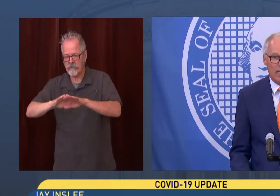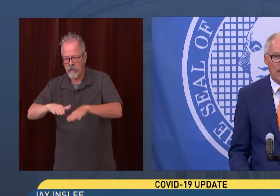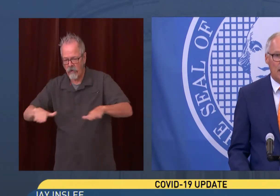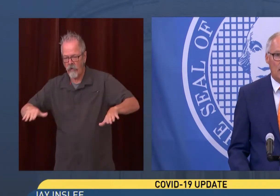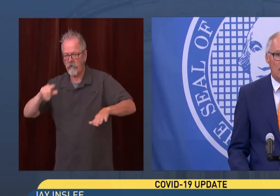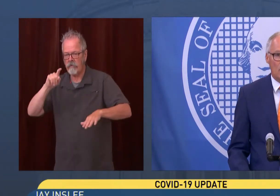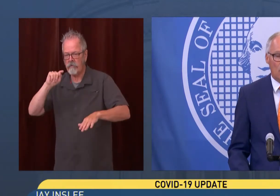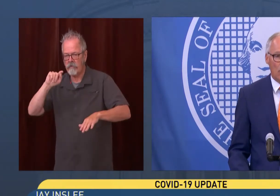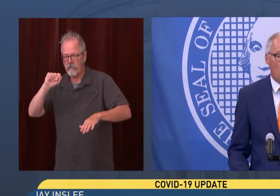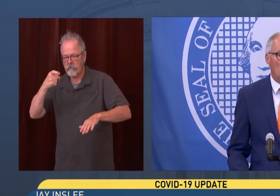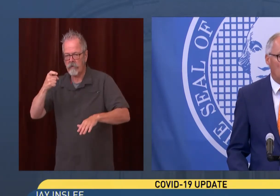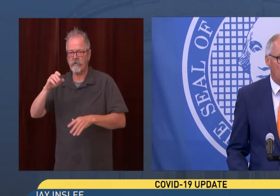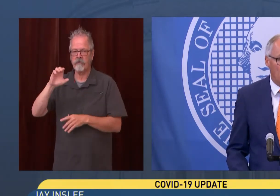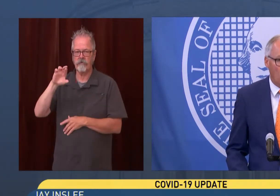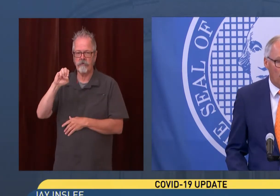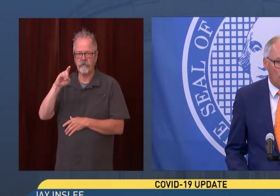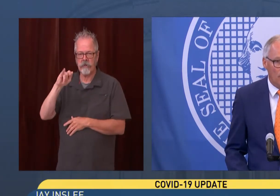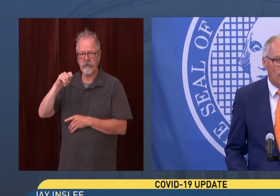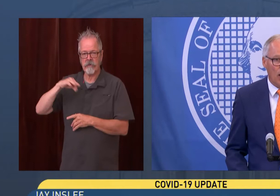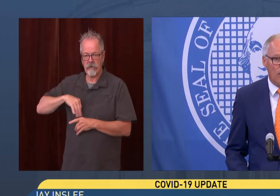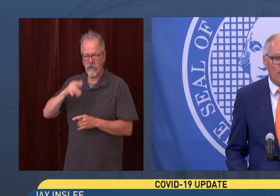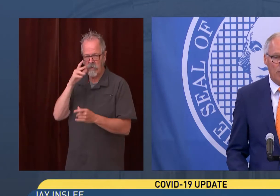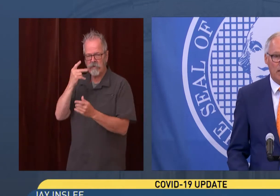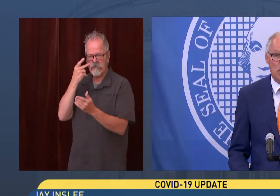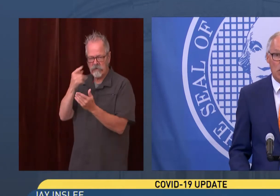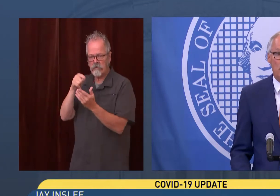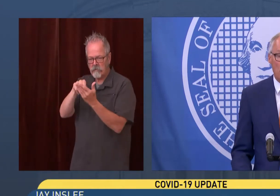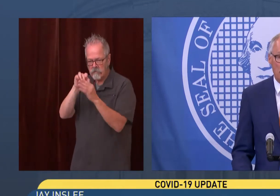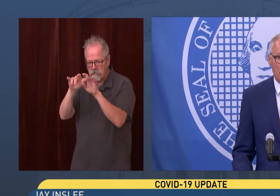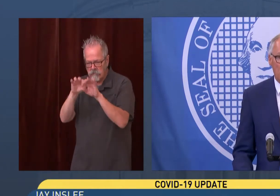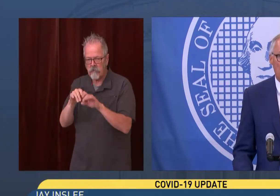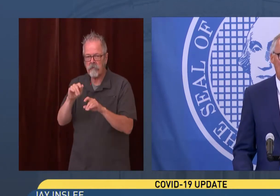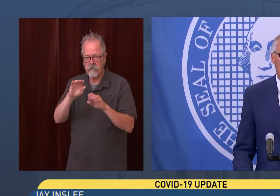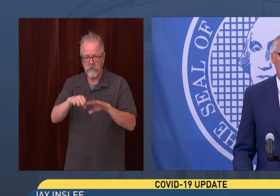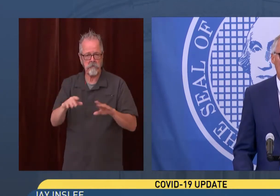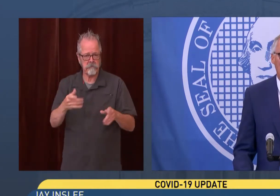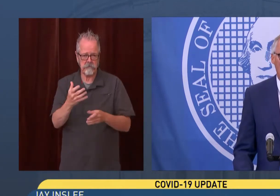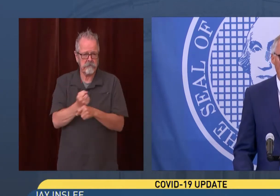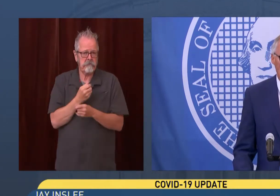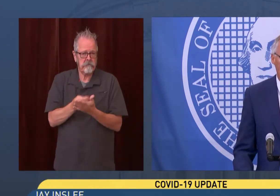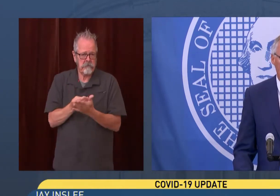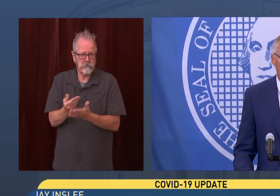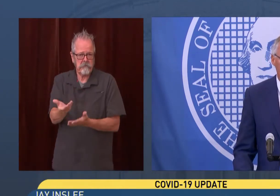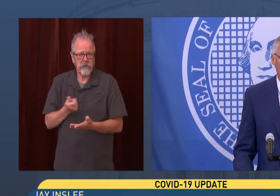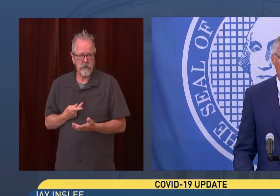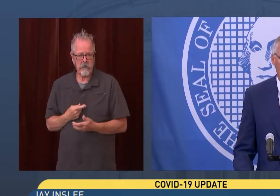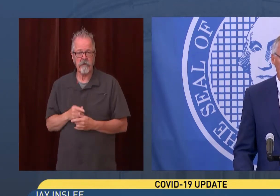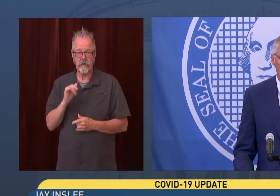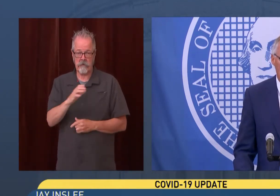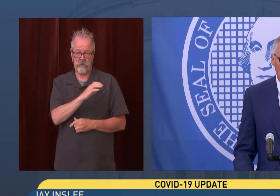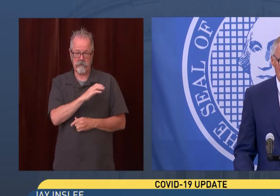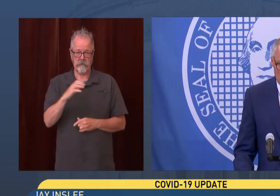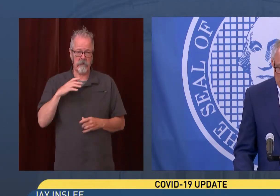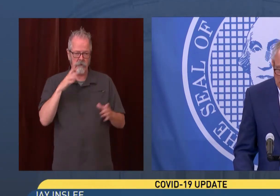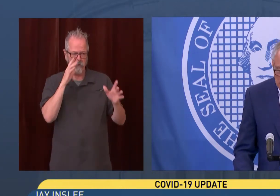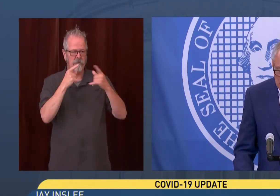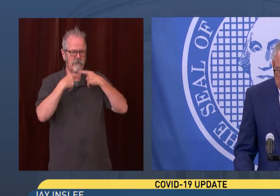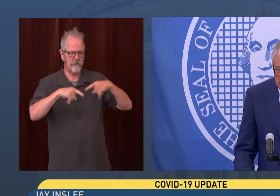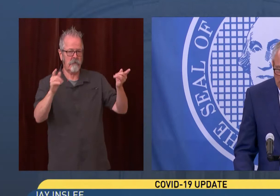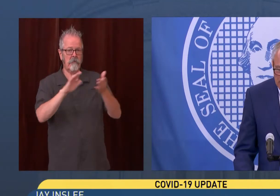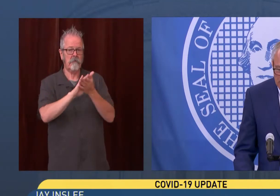directly. We're also very hopeful that the Congress will make this a permanent proposal. We appreciate our legislators,